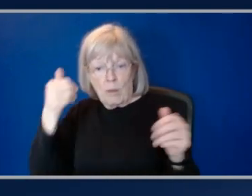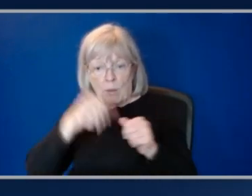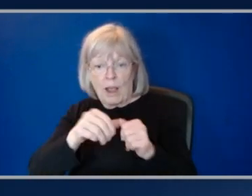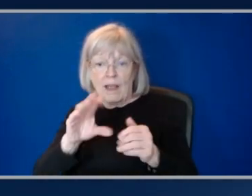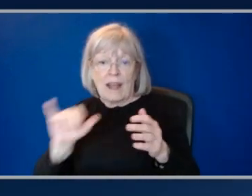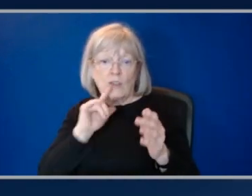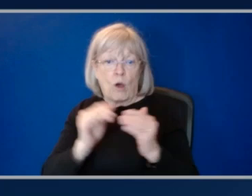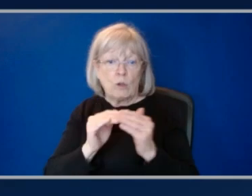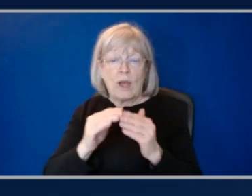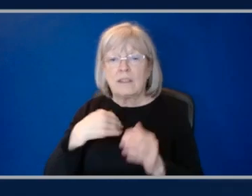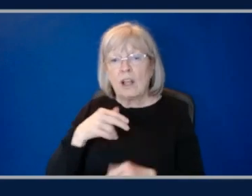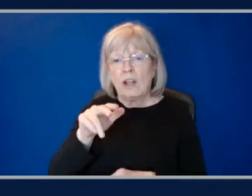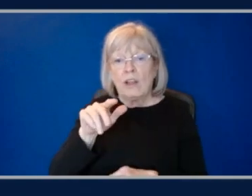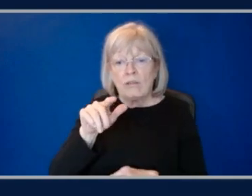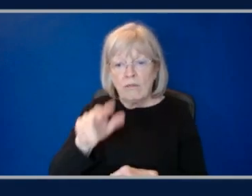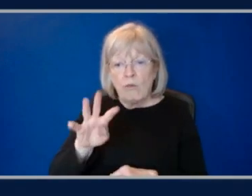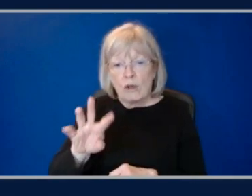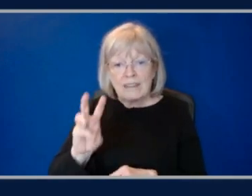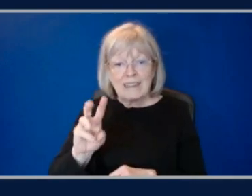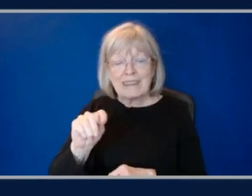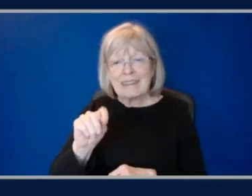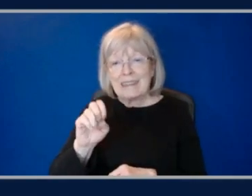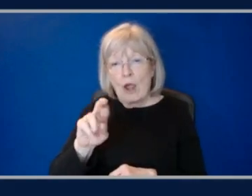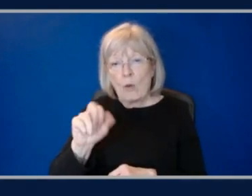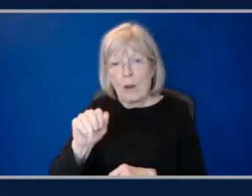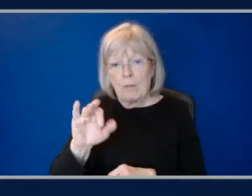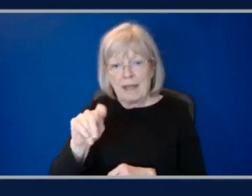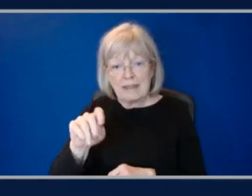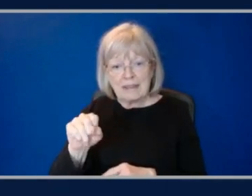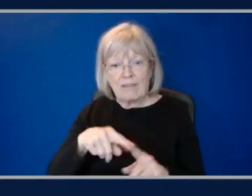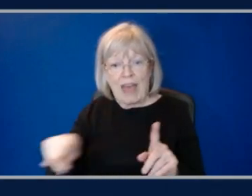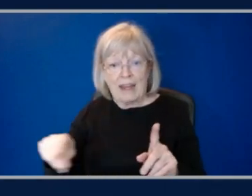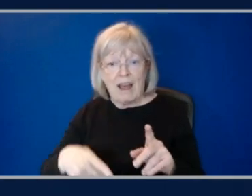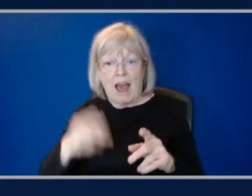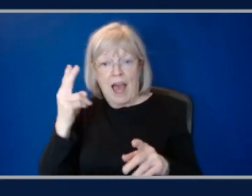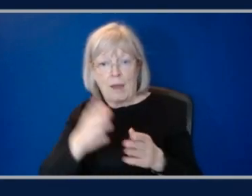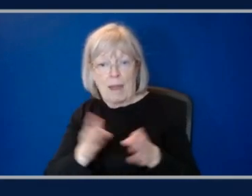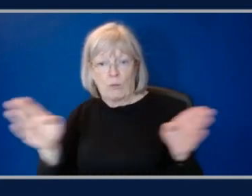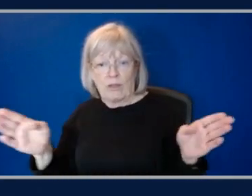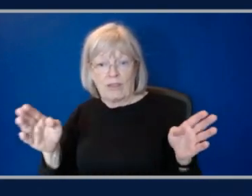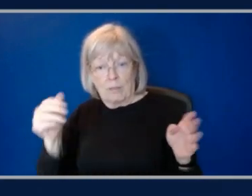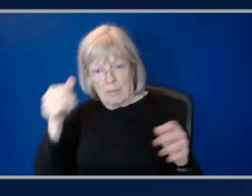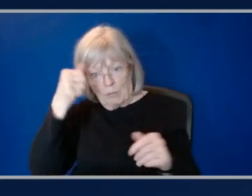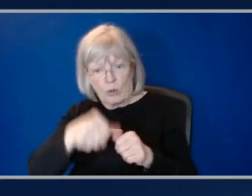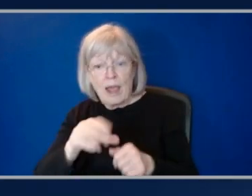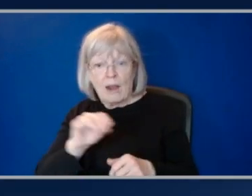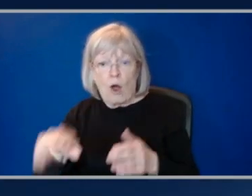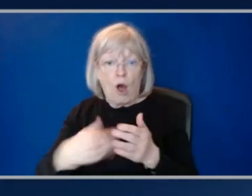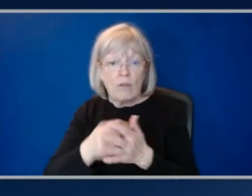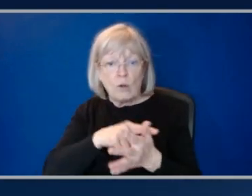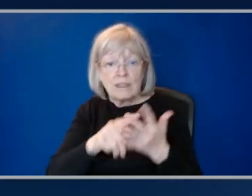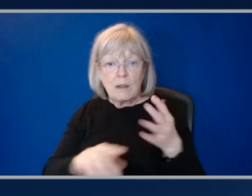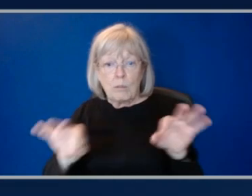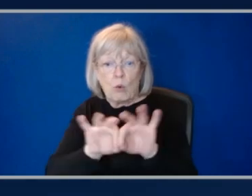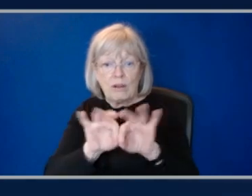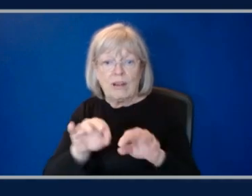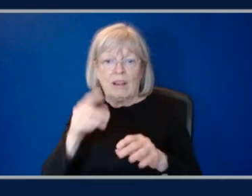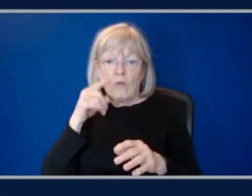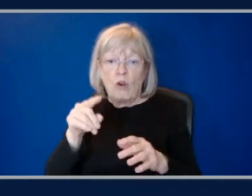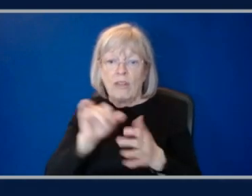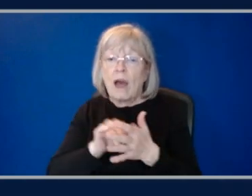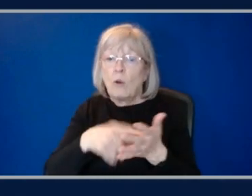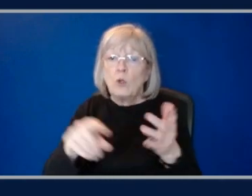high bandwidth memory bandwidth. All of those are key components and recipes that you need for your generative AI models. And so